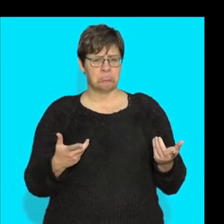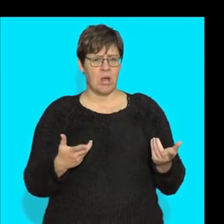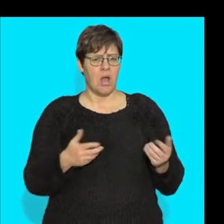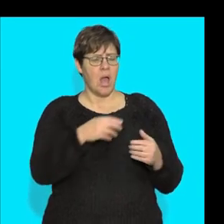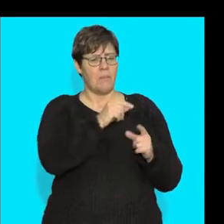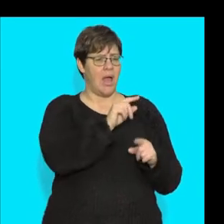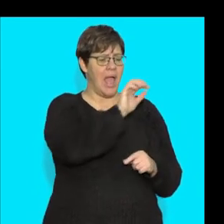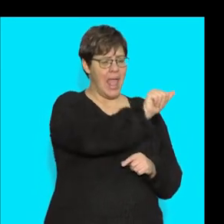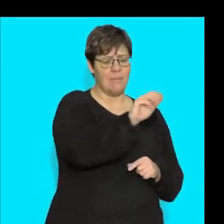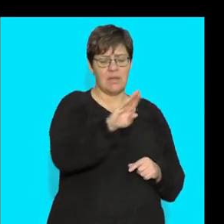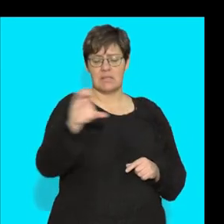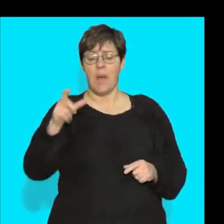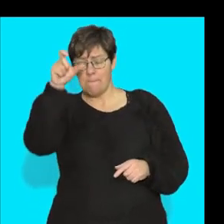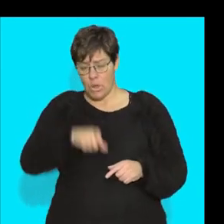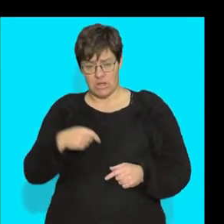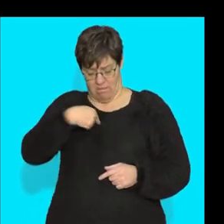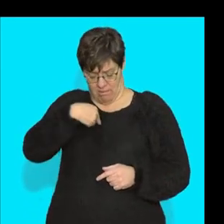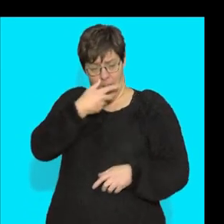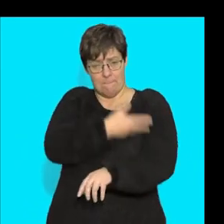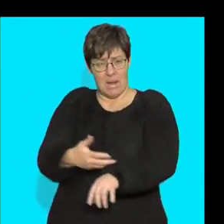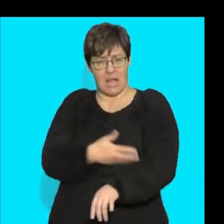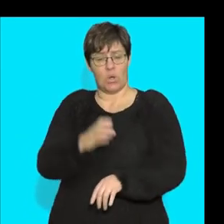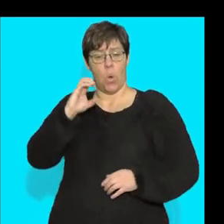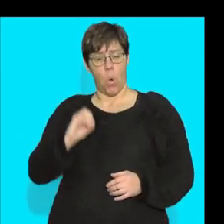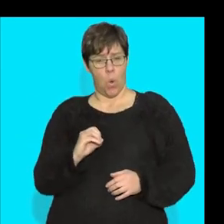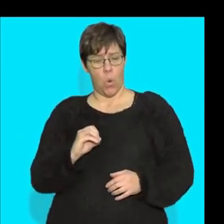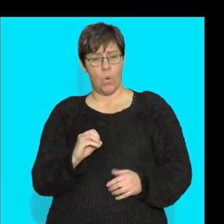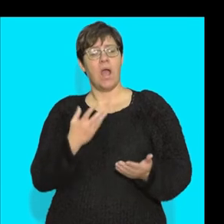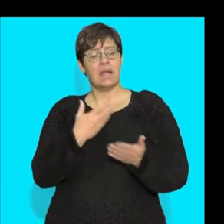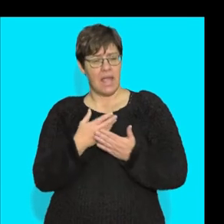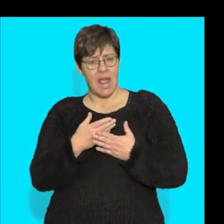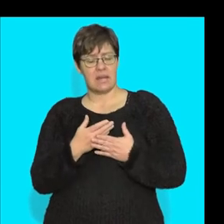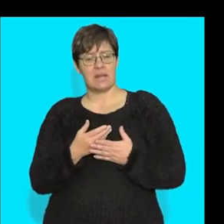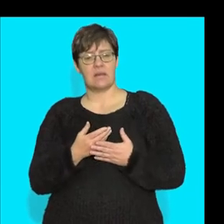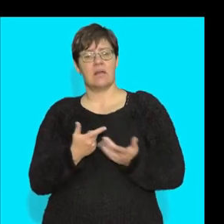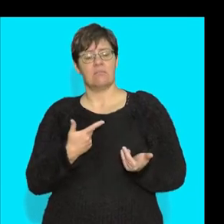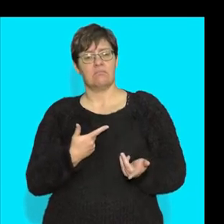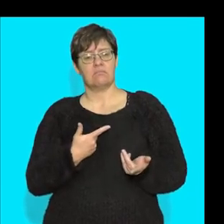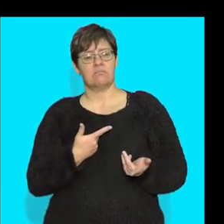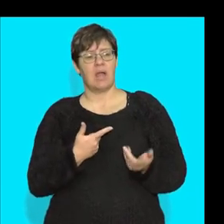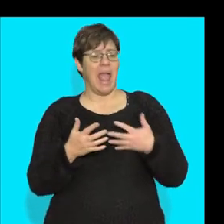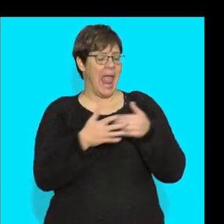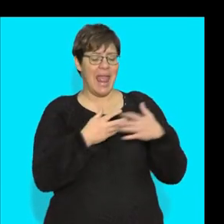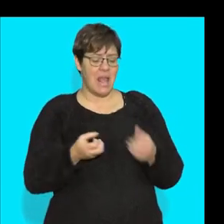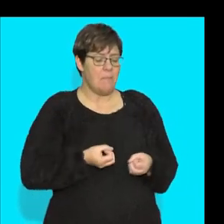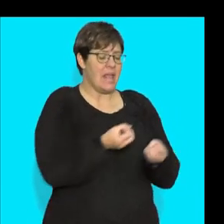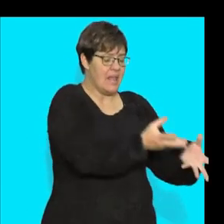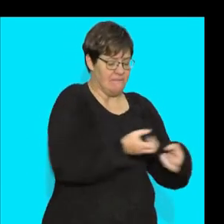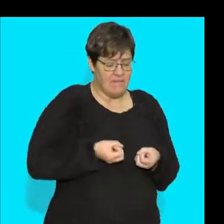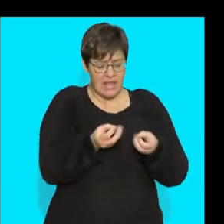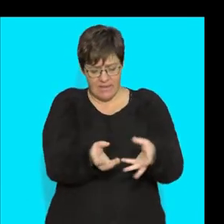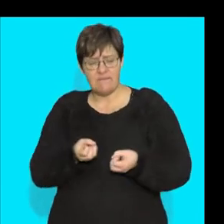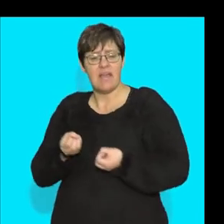a person with blood type O can be used safely in transfusions into patients of any other blood type